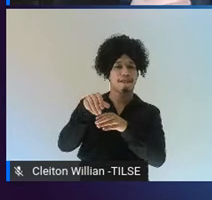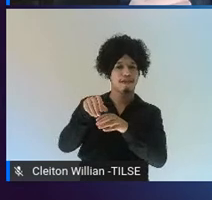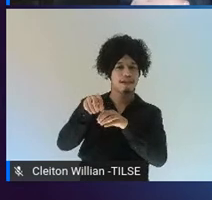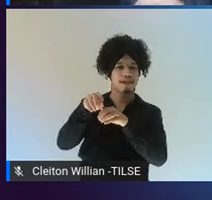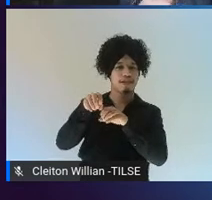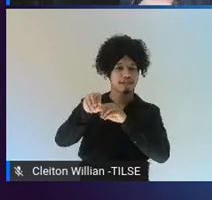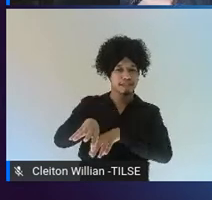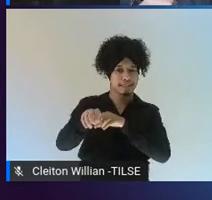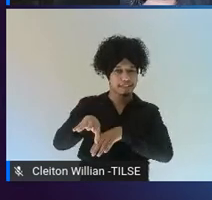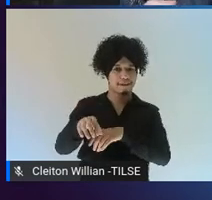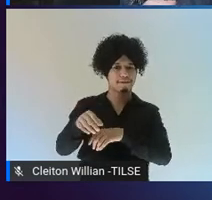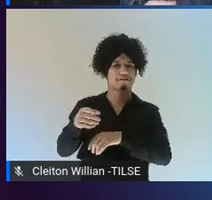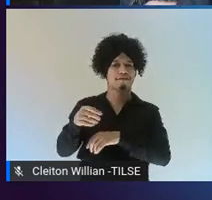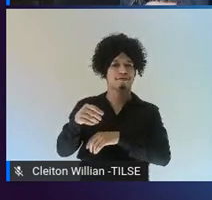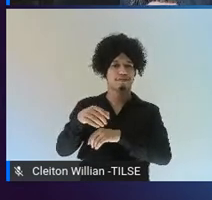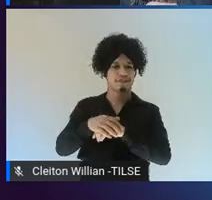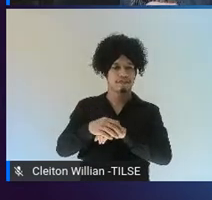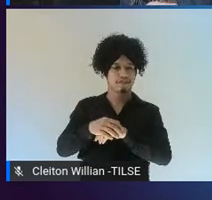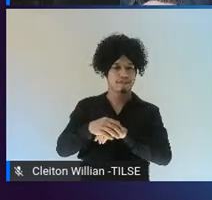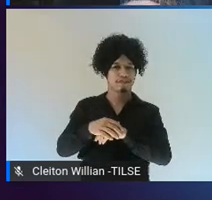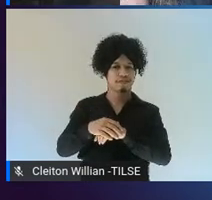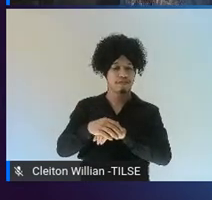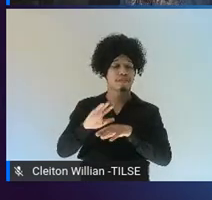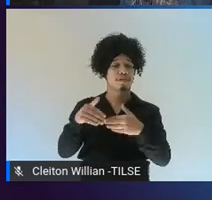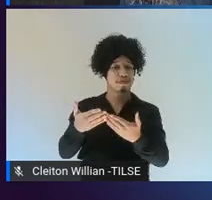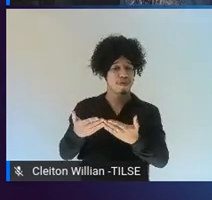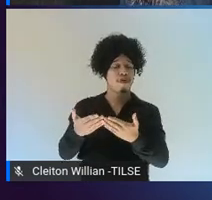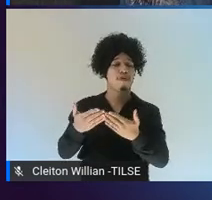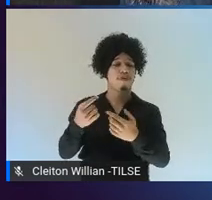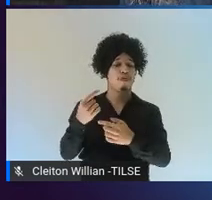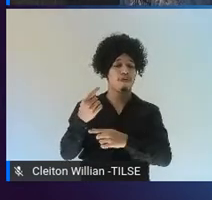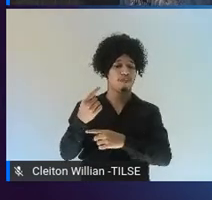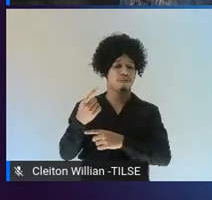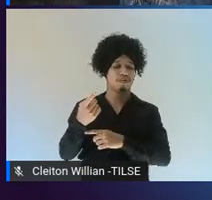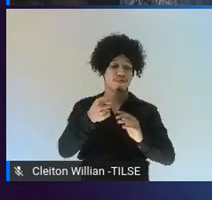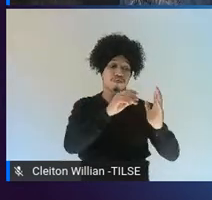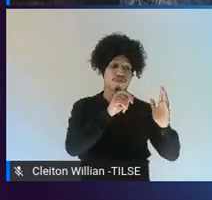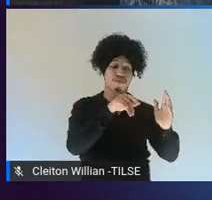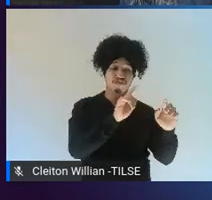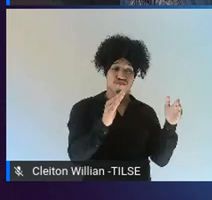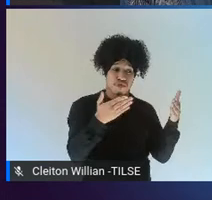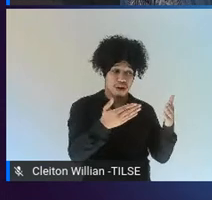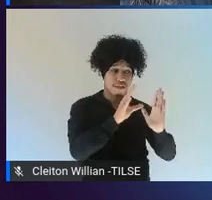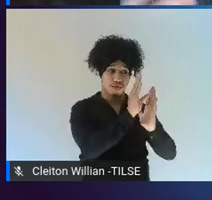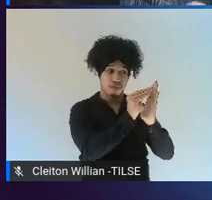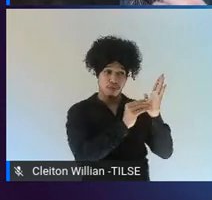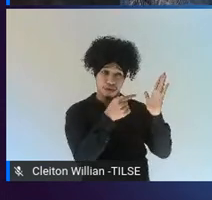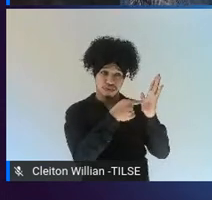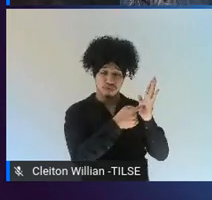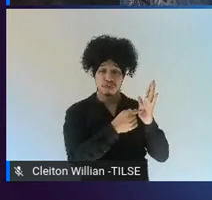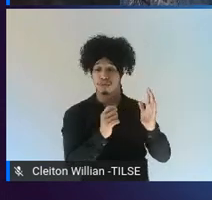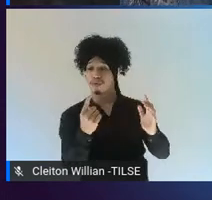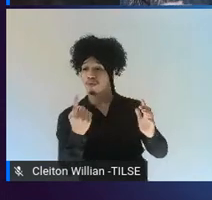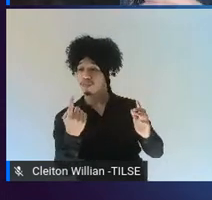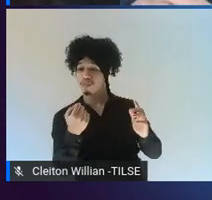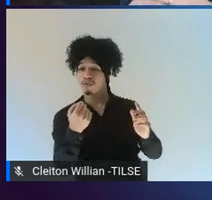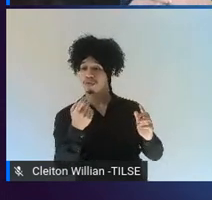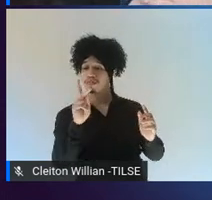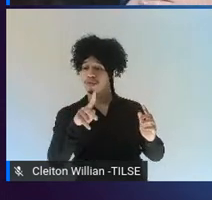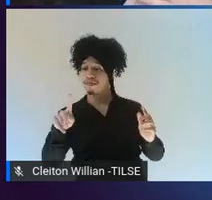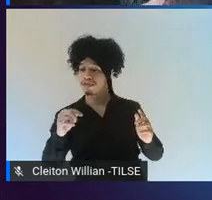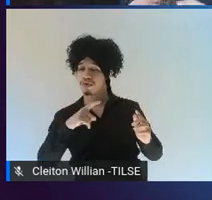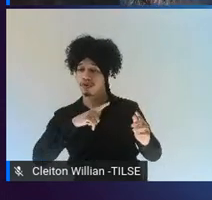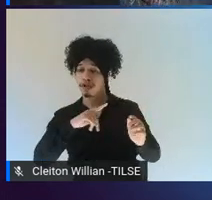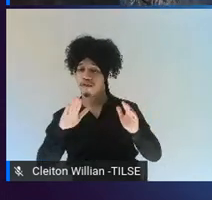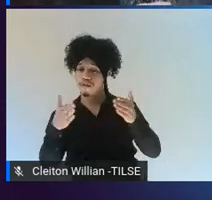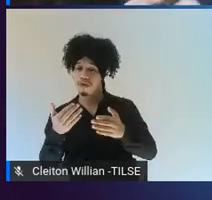one content area instructor and one language instructor worked together to